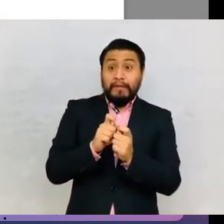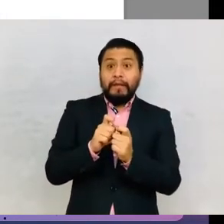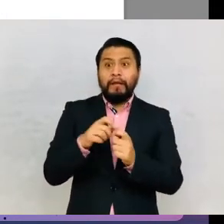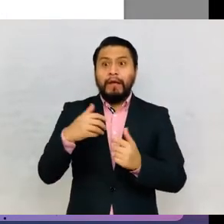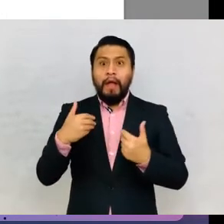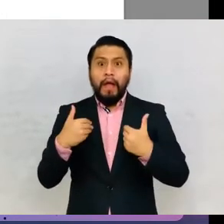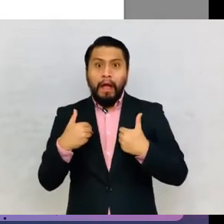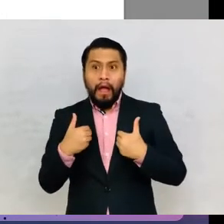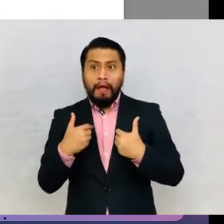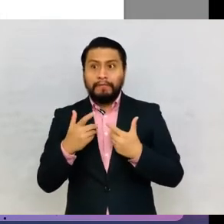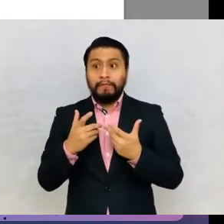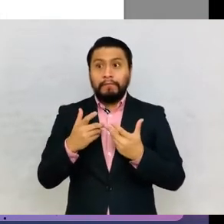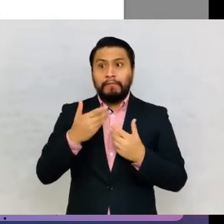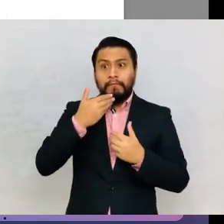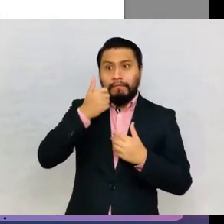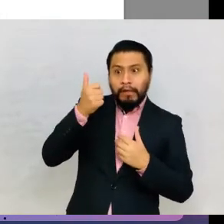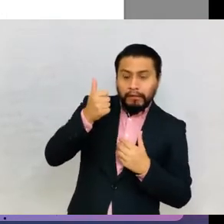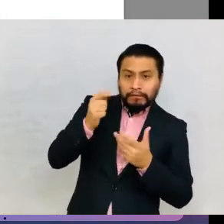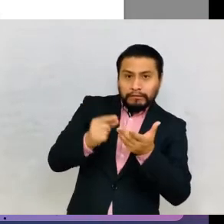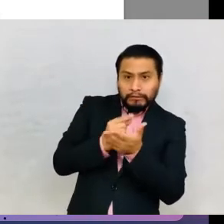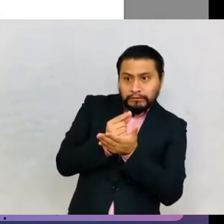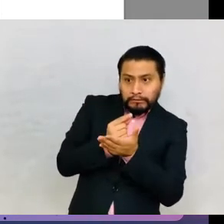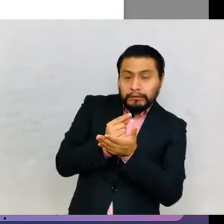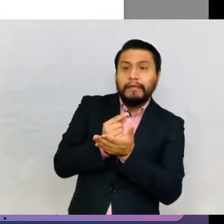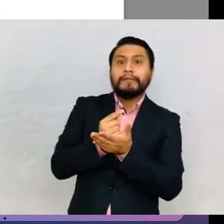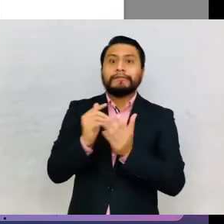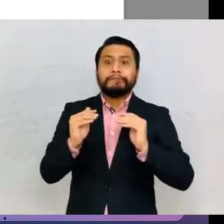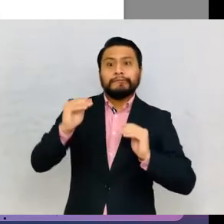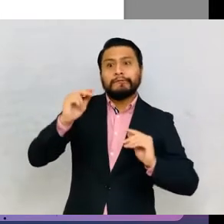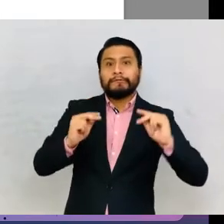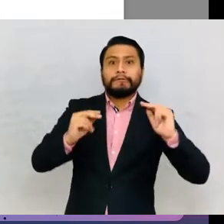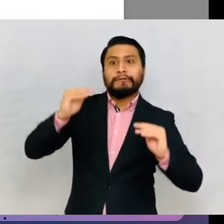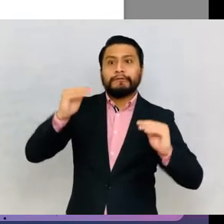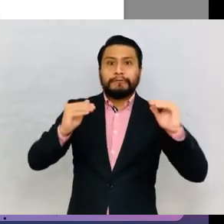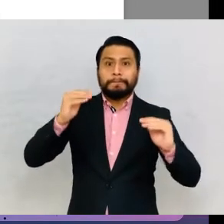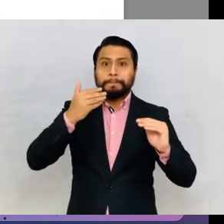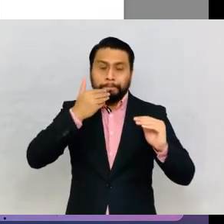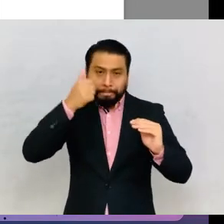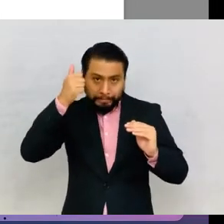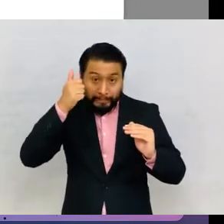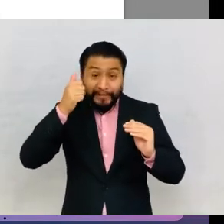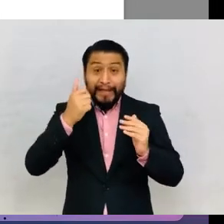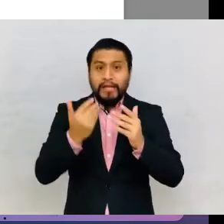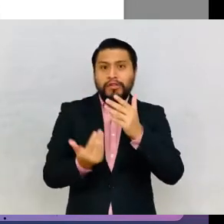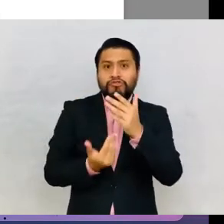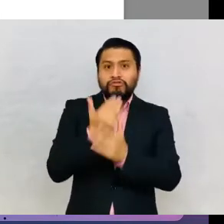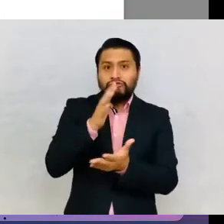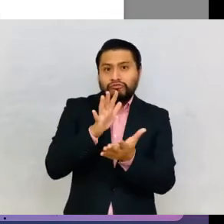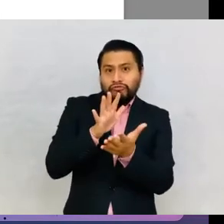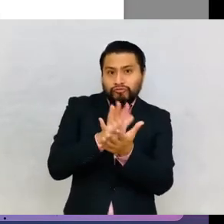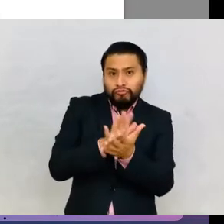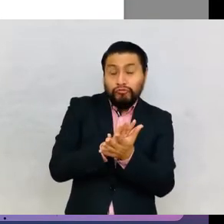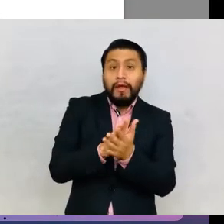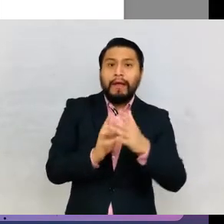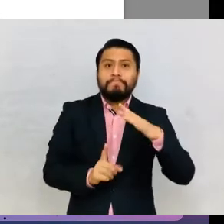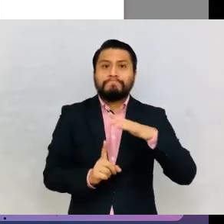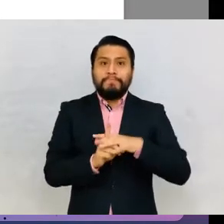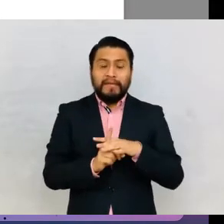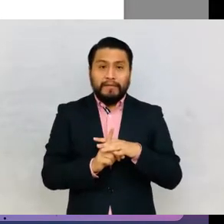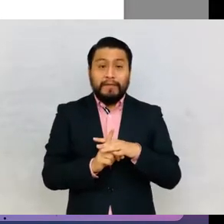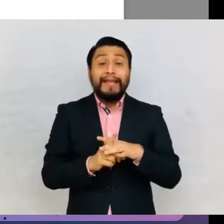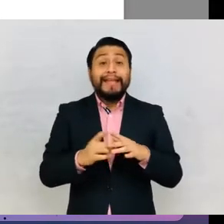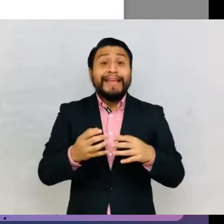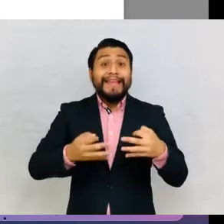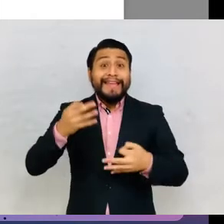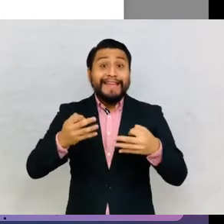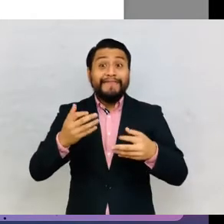of grades became crucial milestones. It is here that the new idea of school delay or retardation appears. If